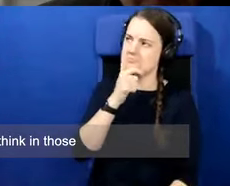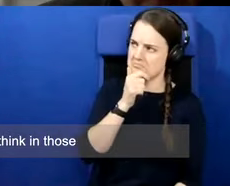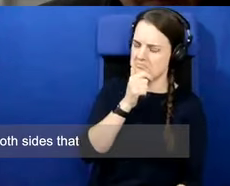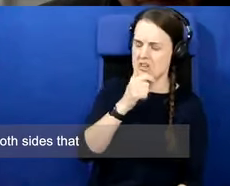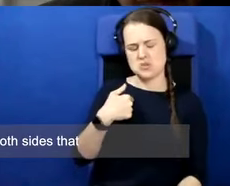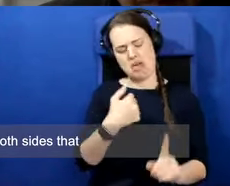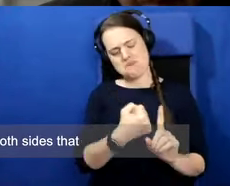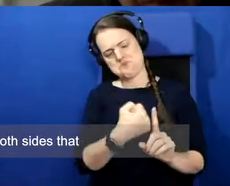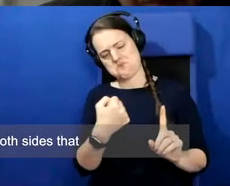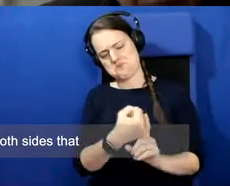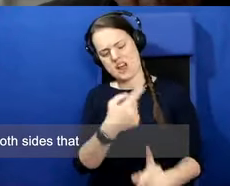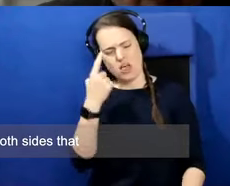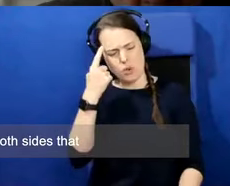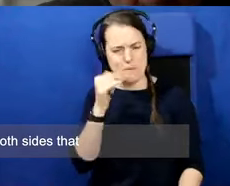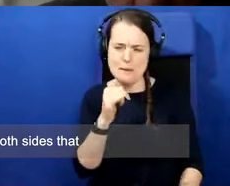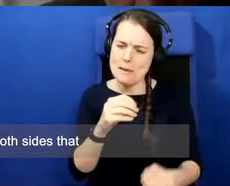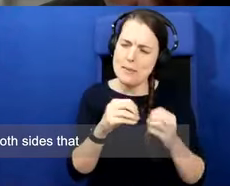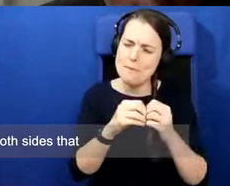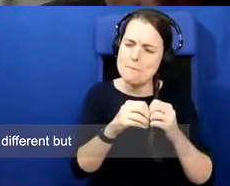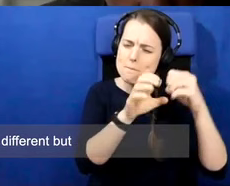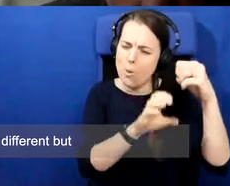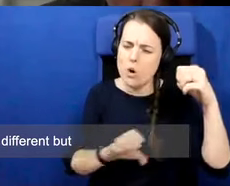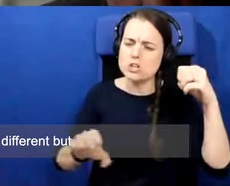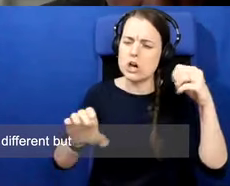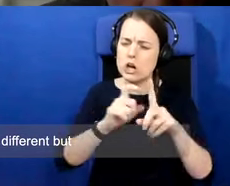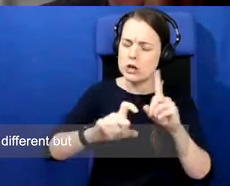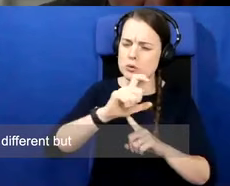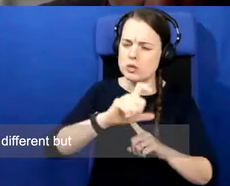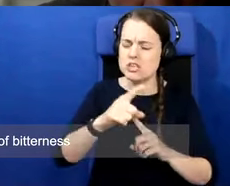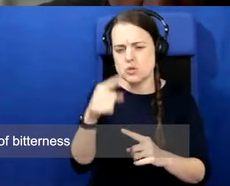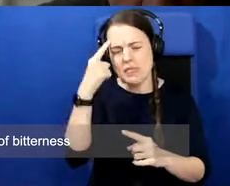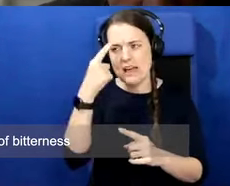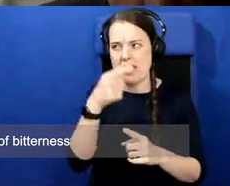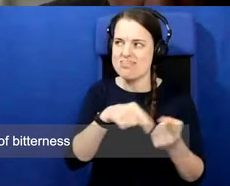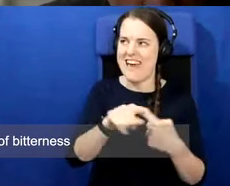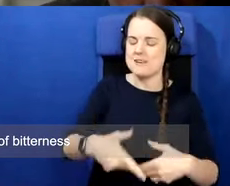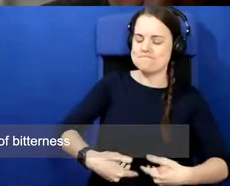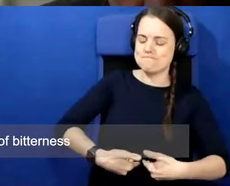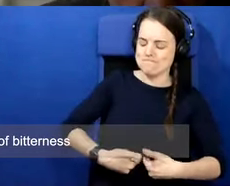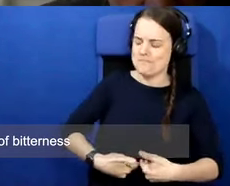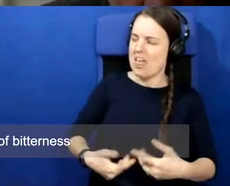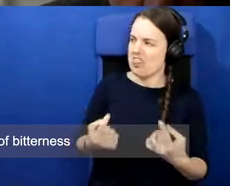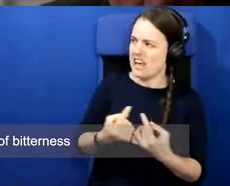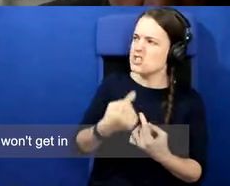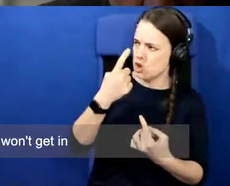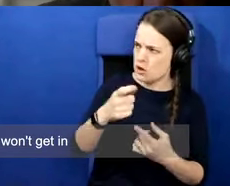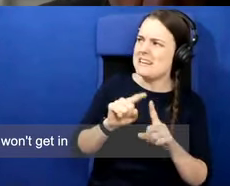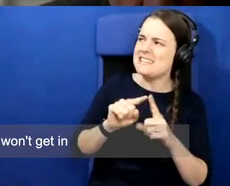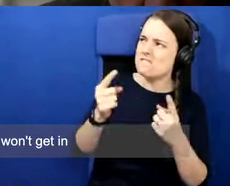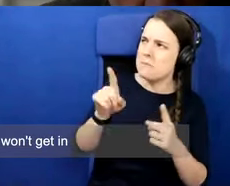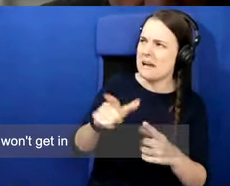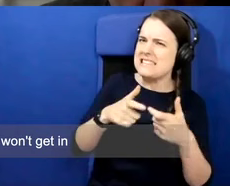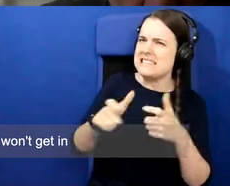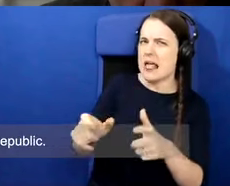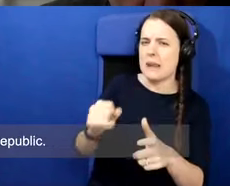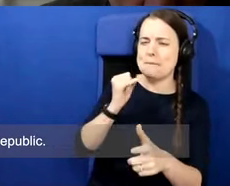in those border communities on both sides, that things could have been different, but there's still an element of bitterness there that you perhaps won't